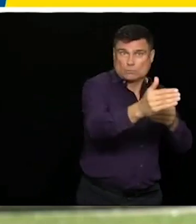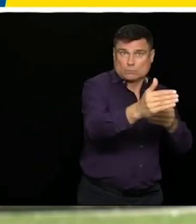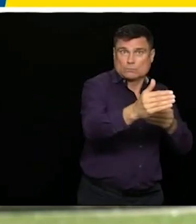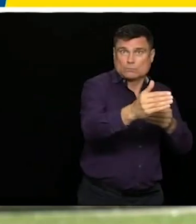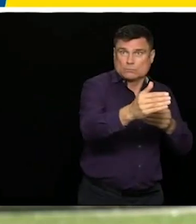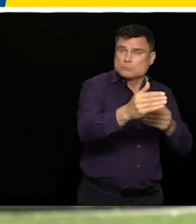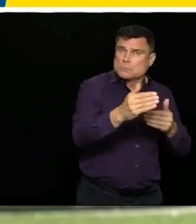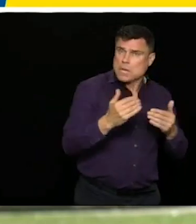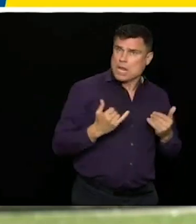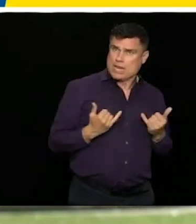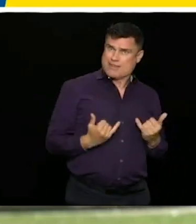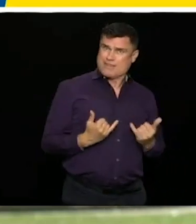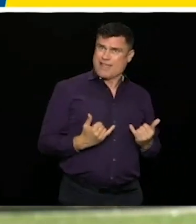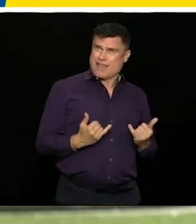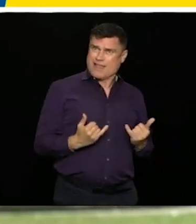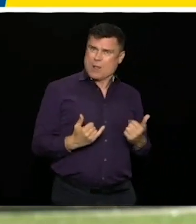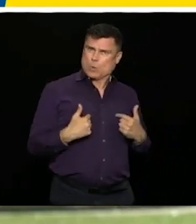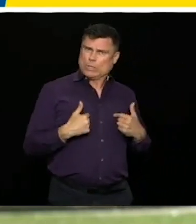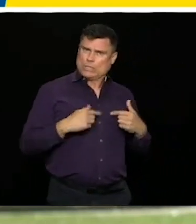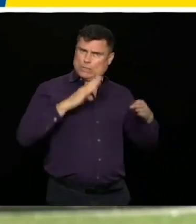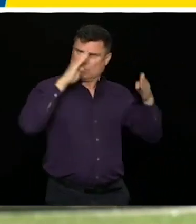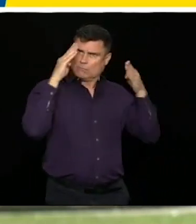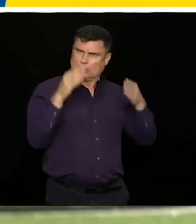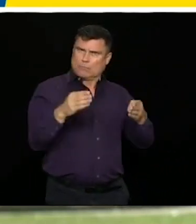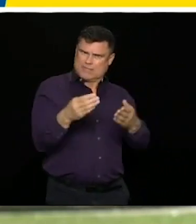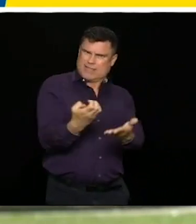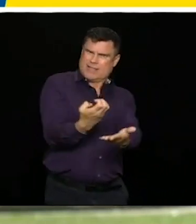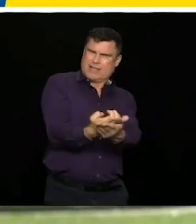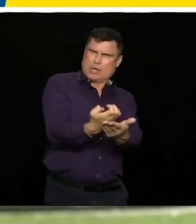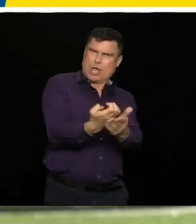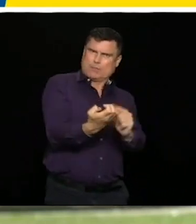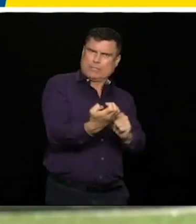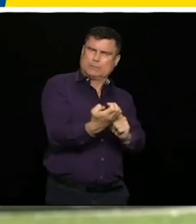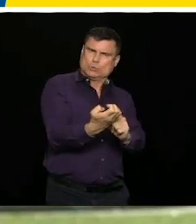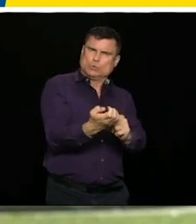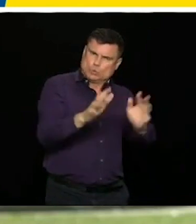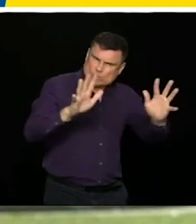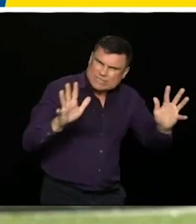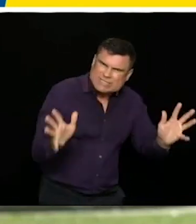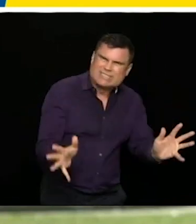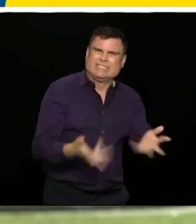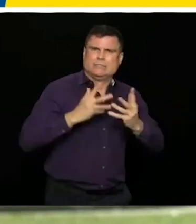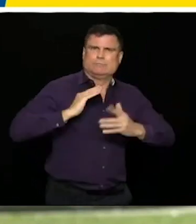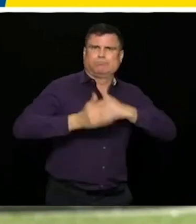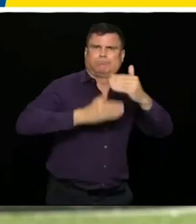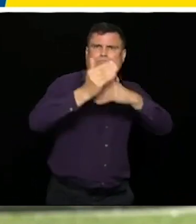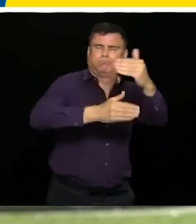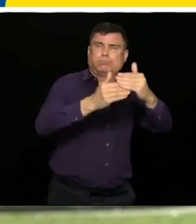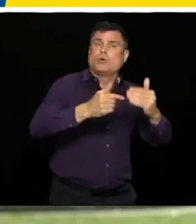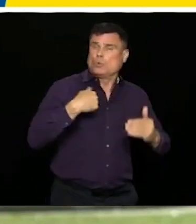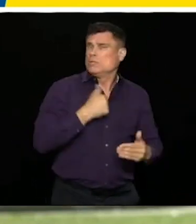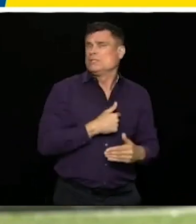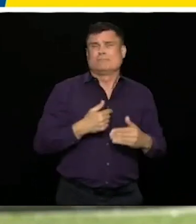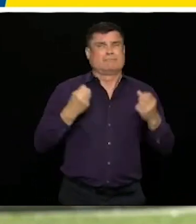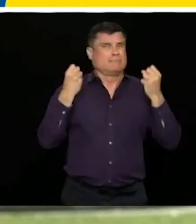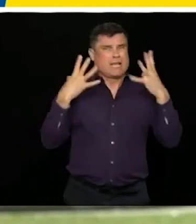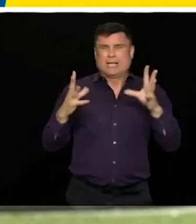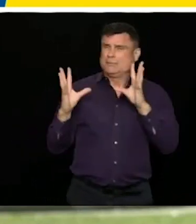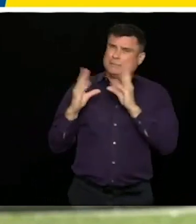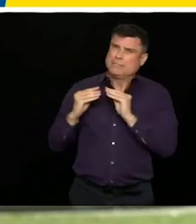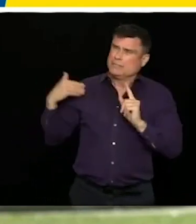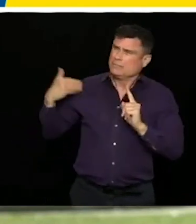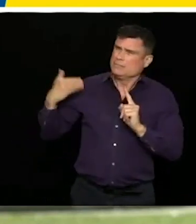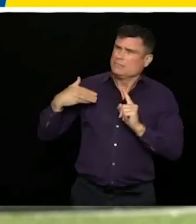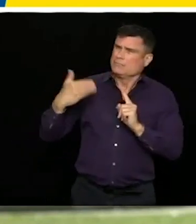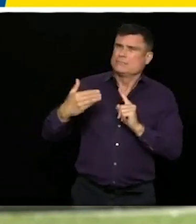coming forward from the thousands of meetings we've been holding with businesses, with sectors, with not-for-profits, with indigenous